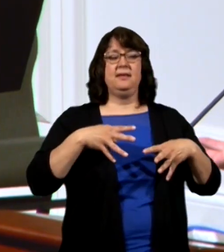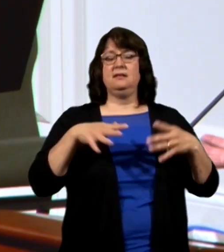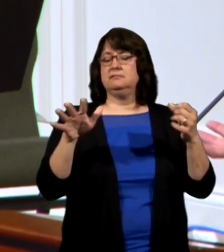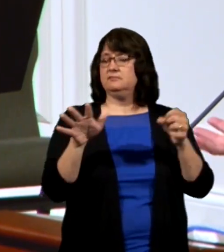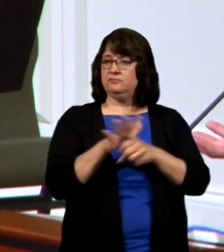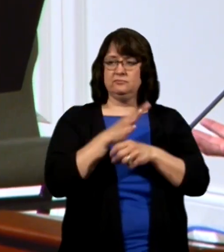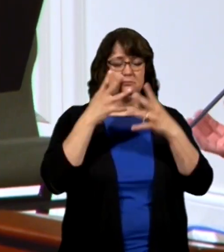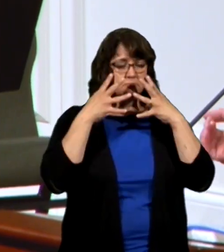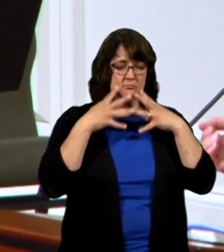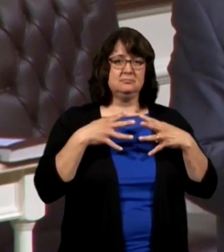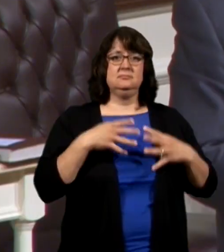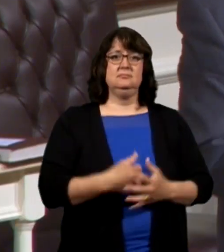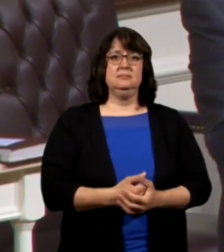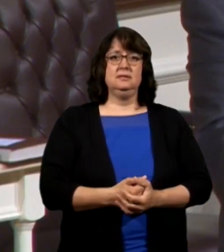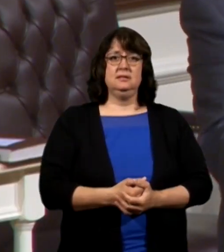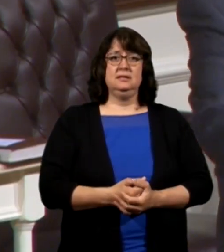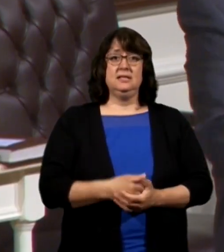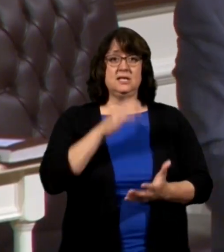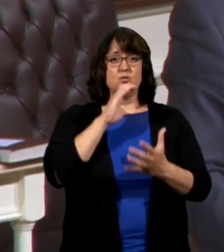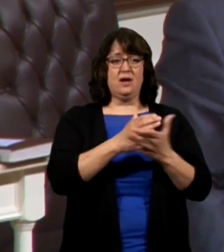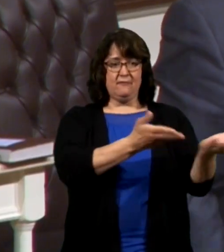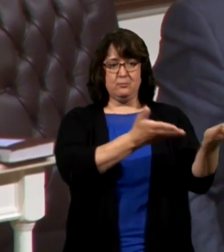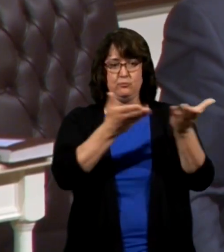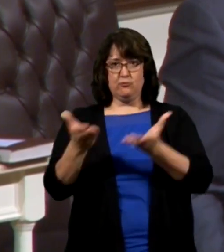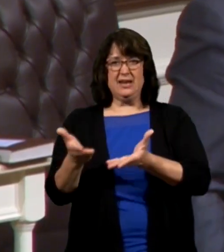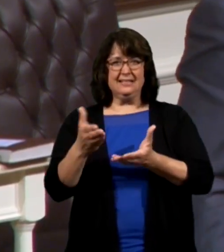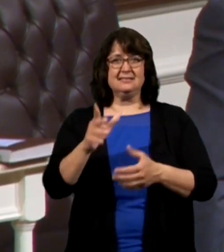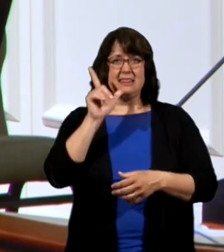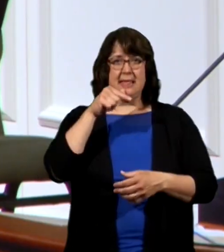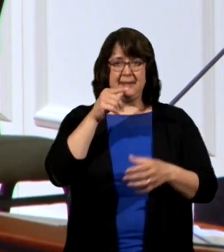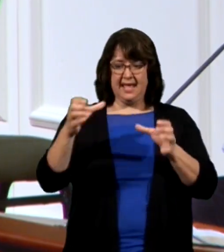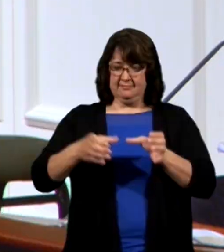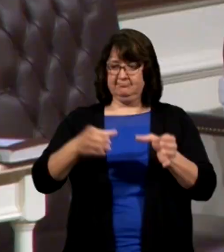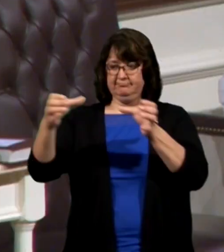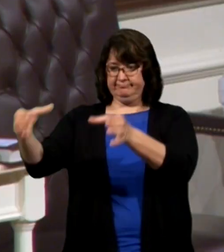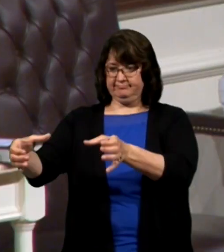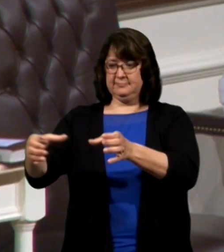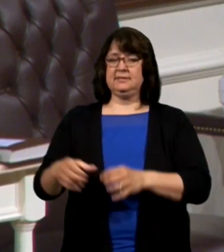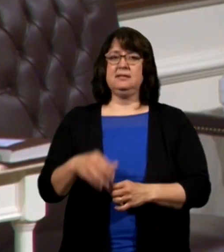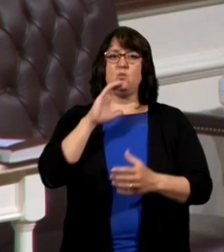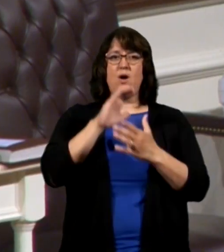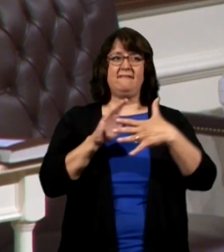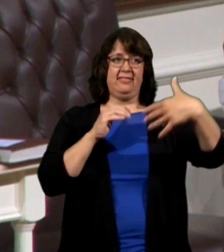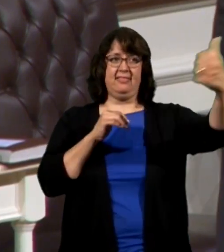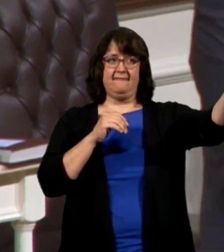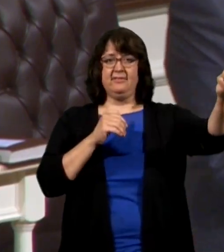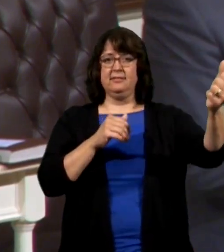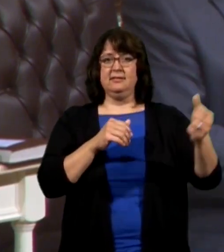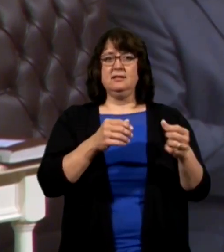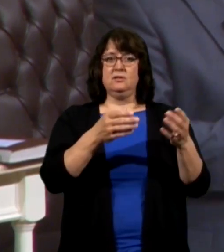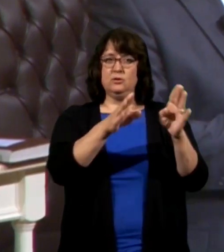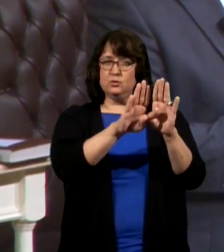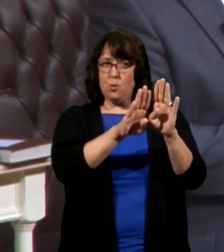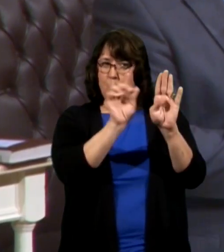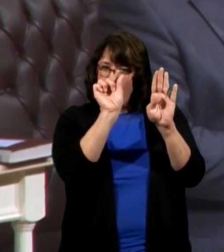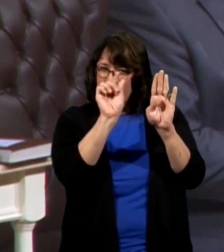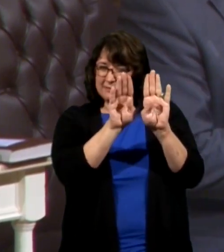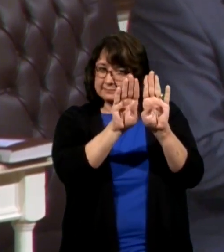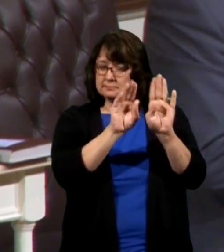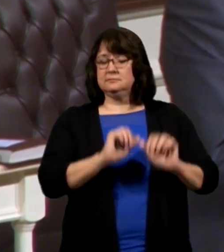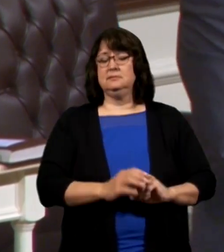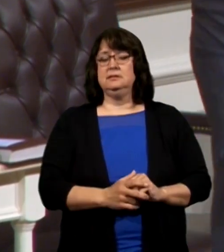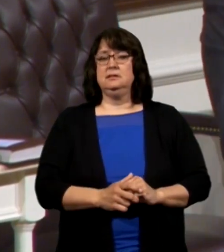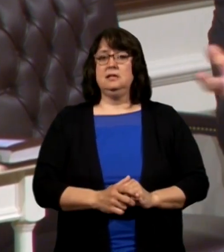crestfallen brings out two glasses of lemonade goes to the bedroom with the door cracked open